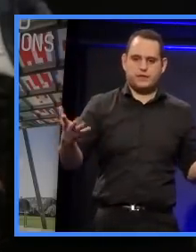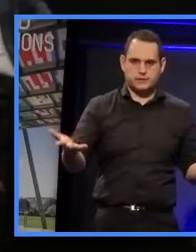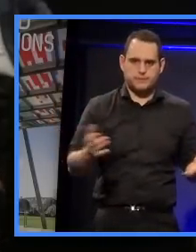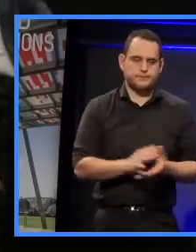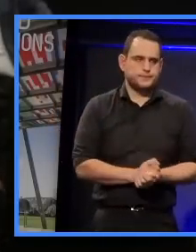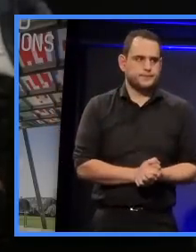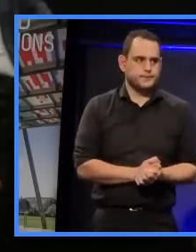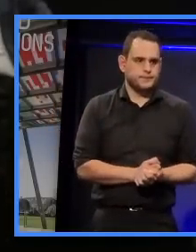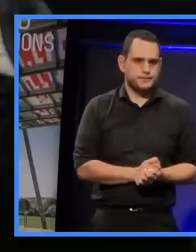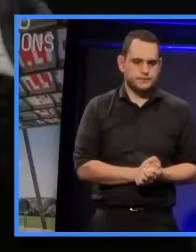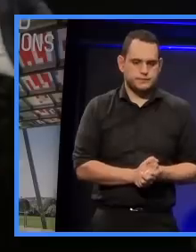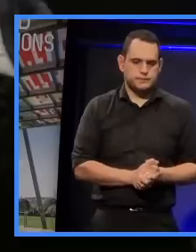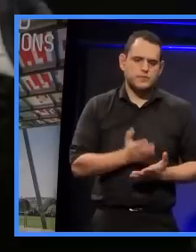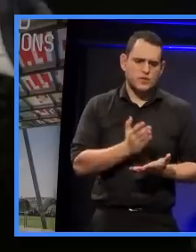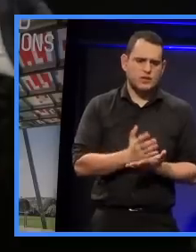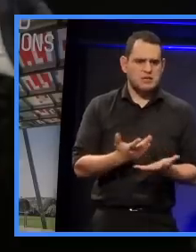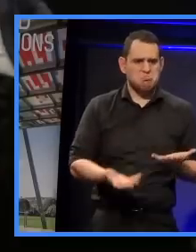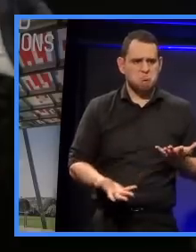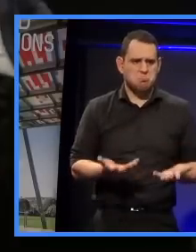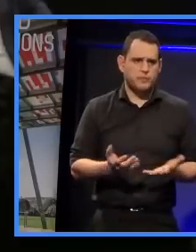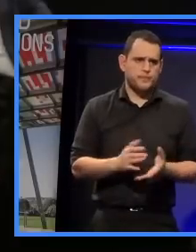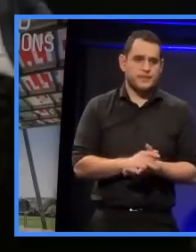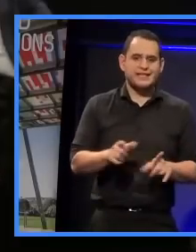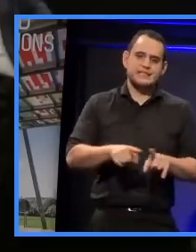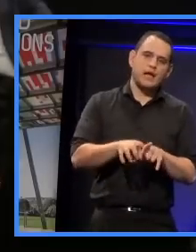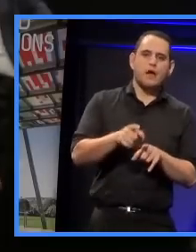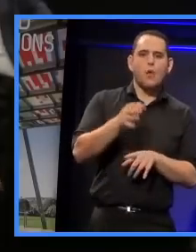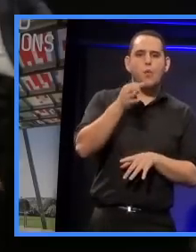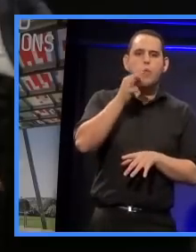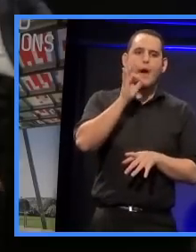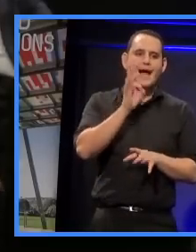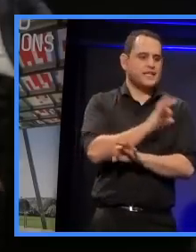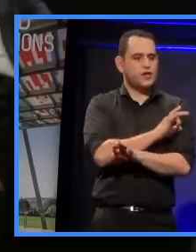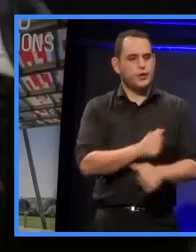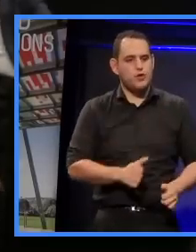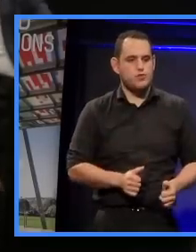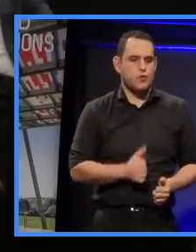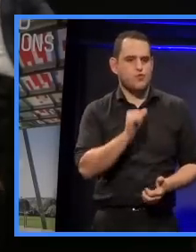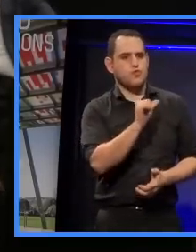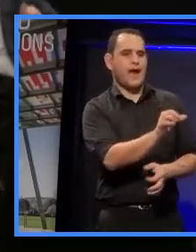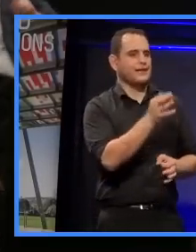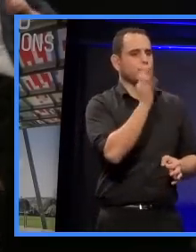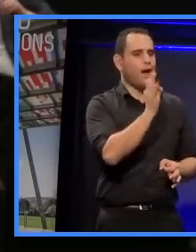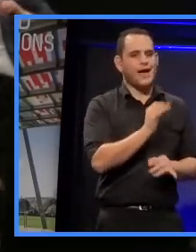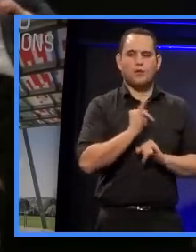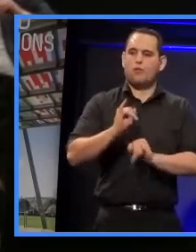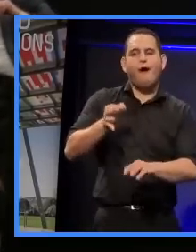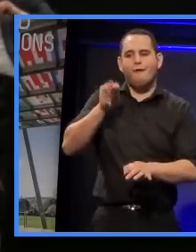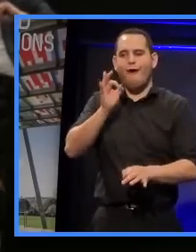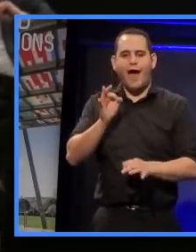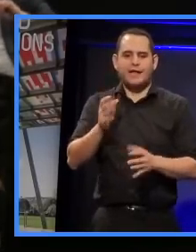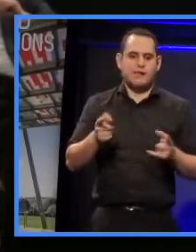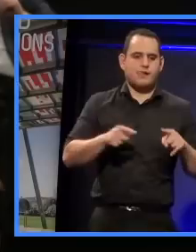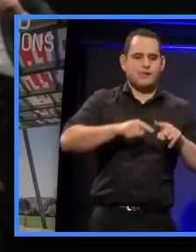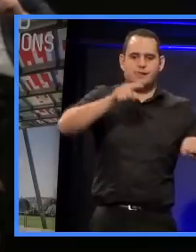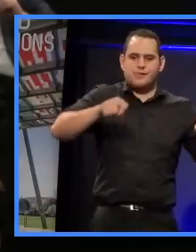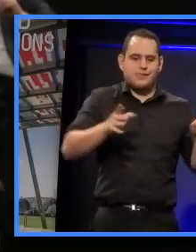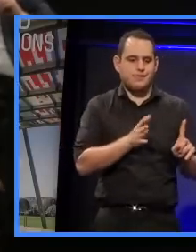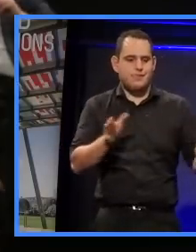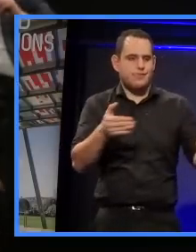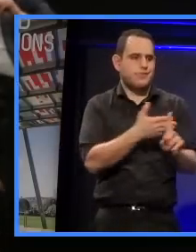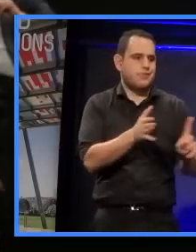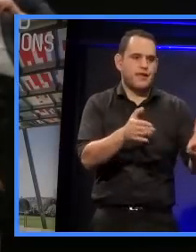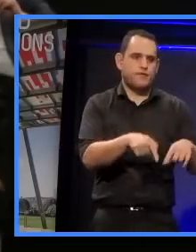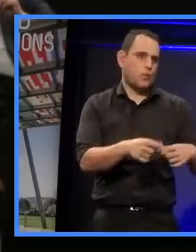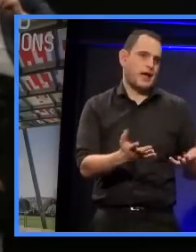it's like good wine. There's no right or wrong. There's lots of ways of doing it in an excellent